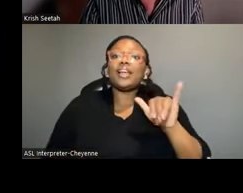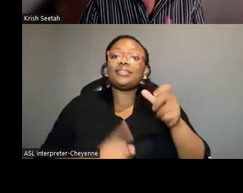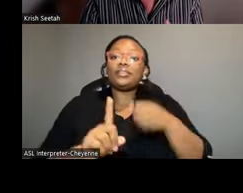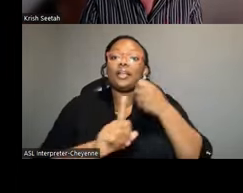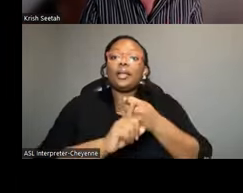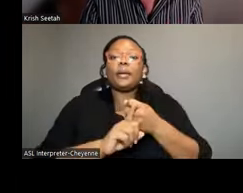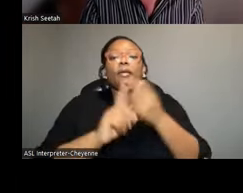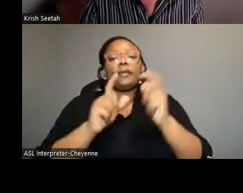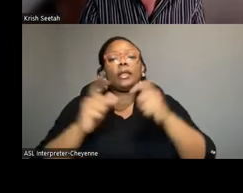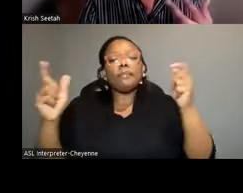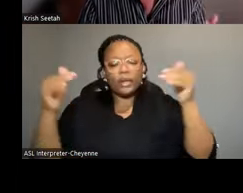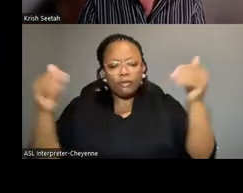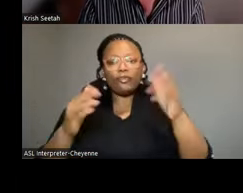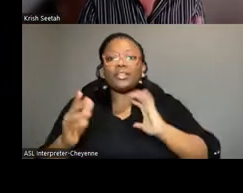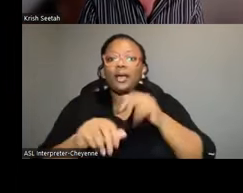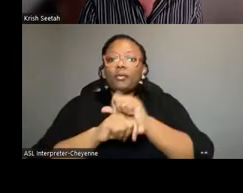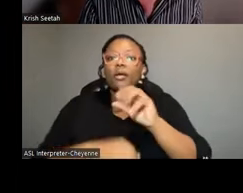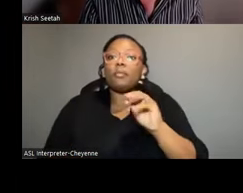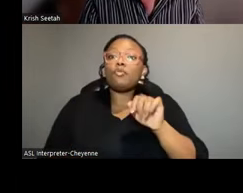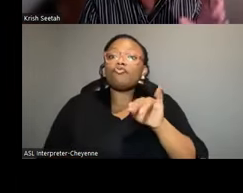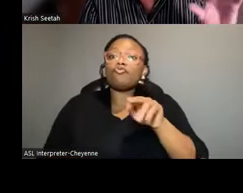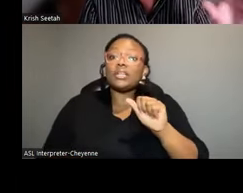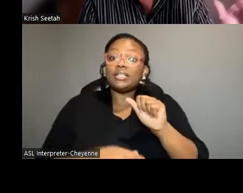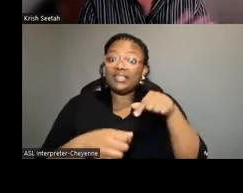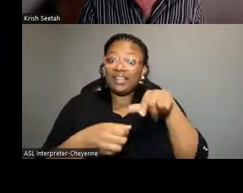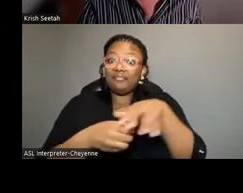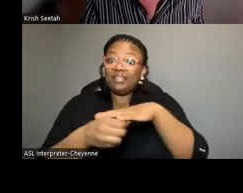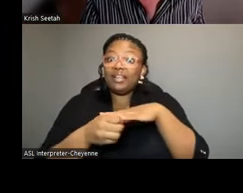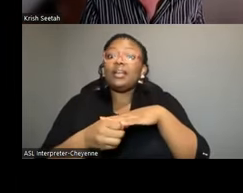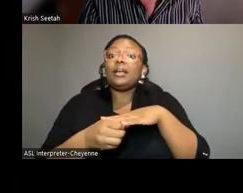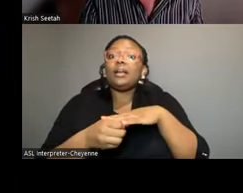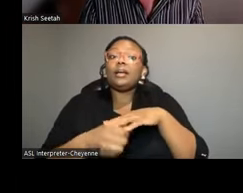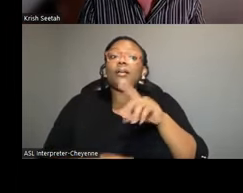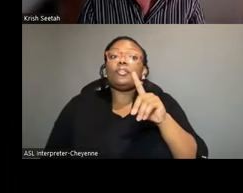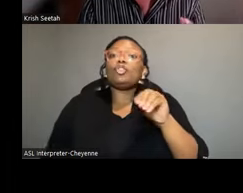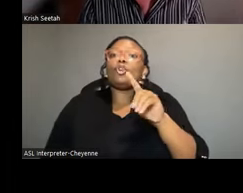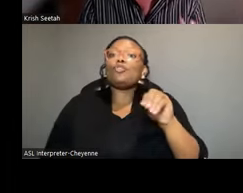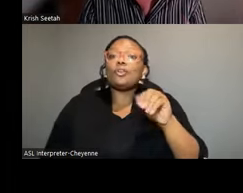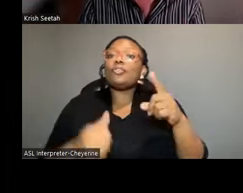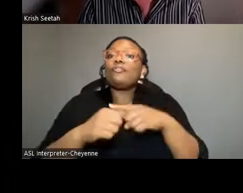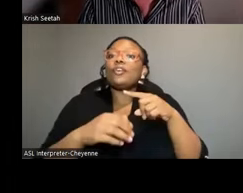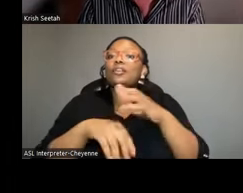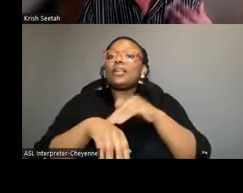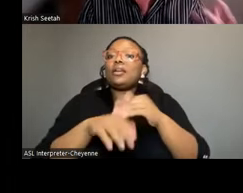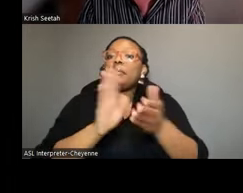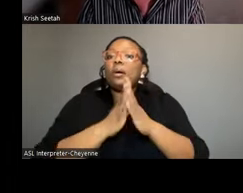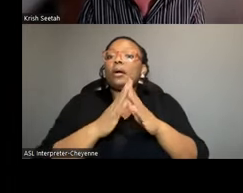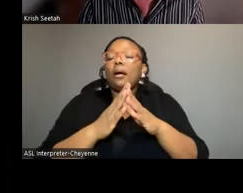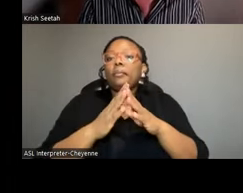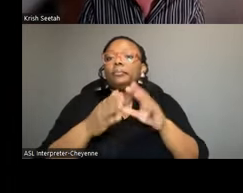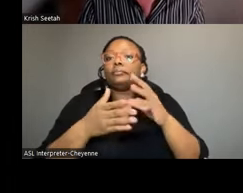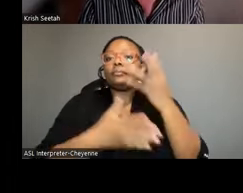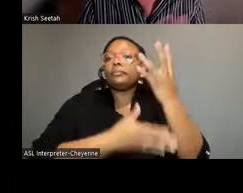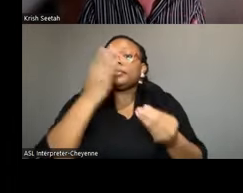very major focus of our work. Mauritius was the site of the infamous dodo, one of the first animals to become extinct as a consequence of